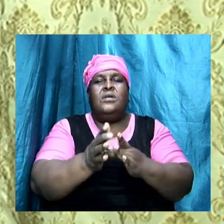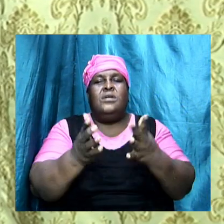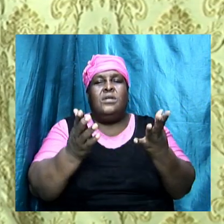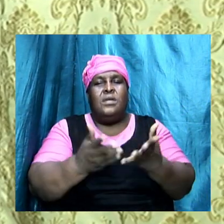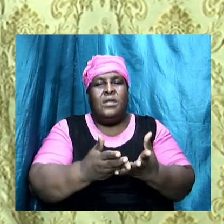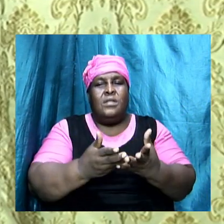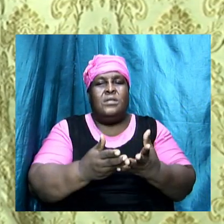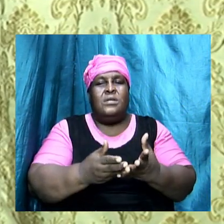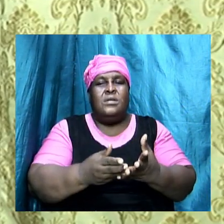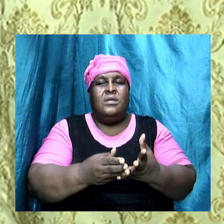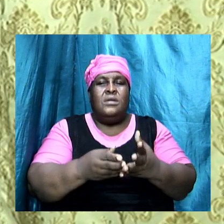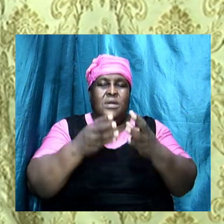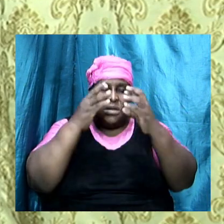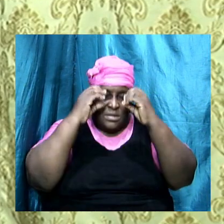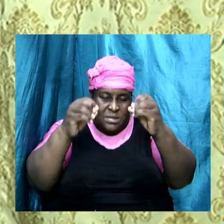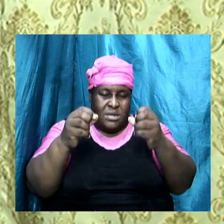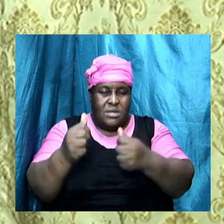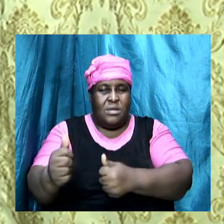doctrine amen